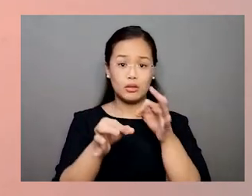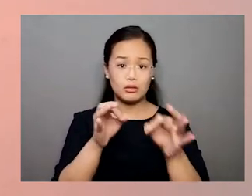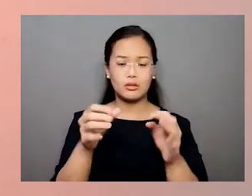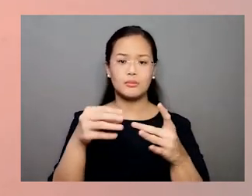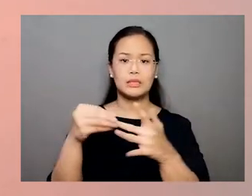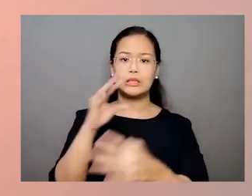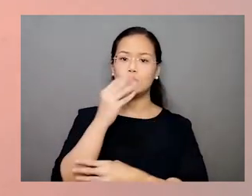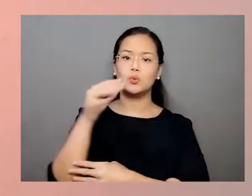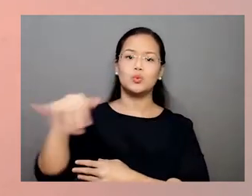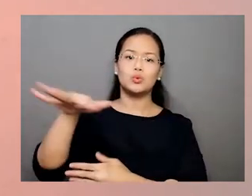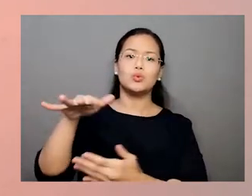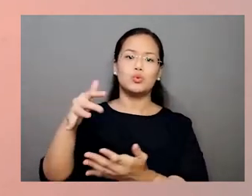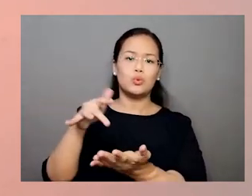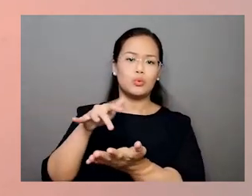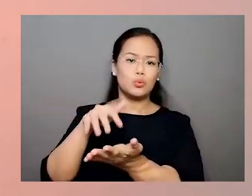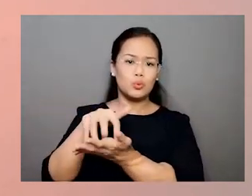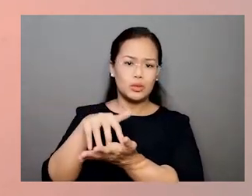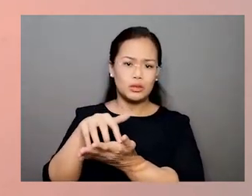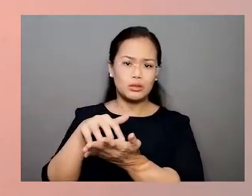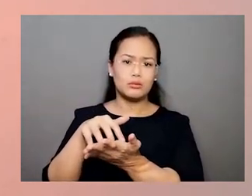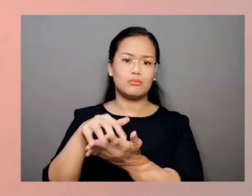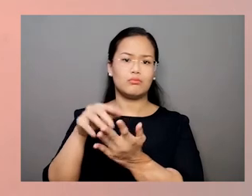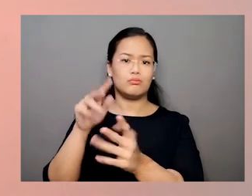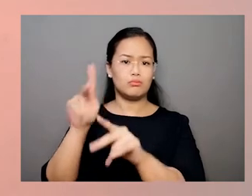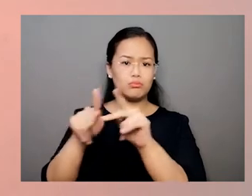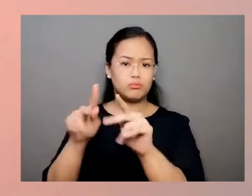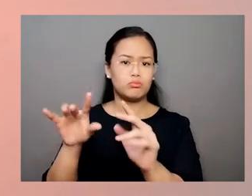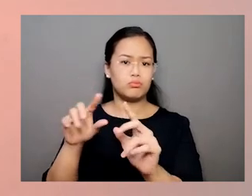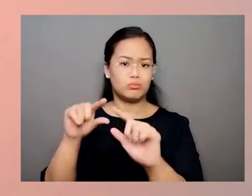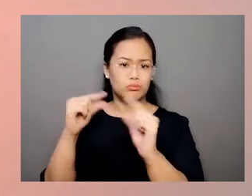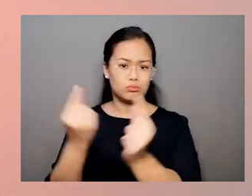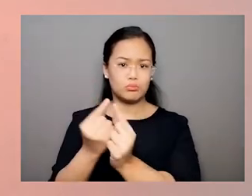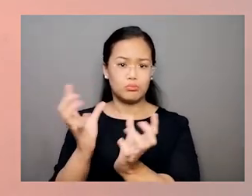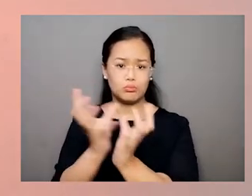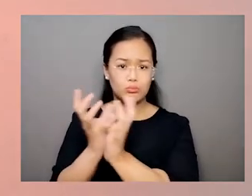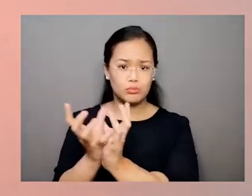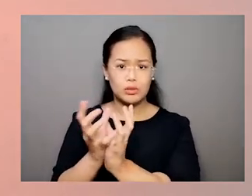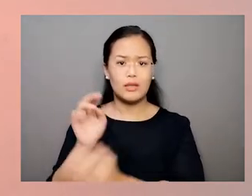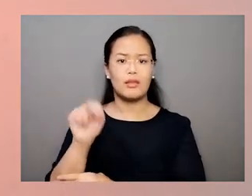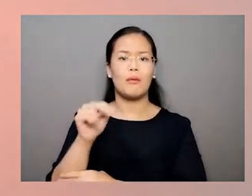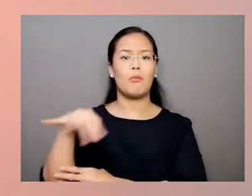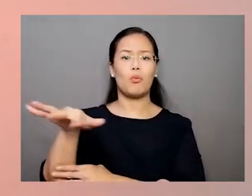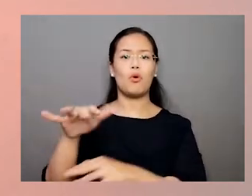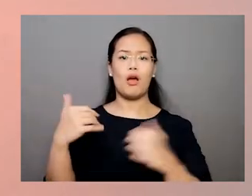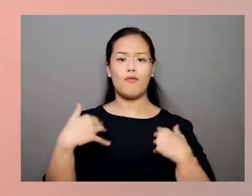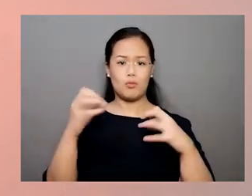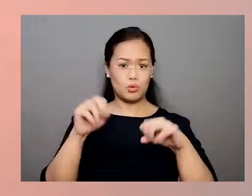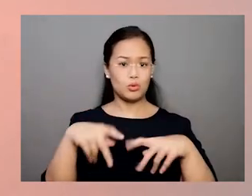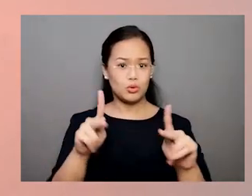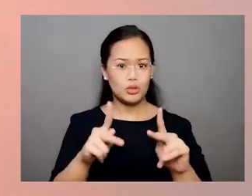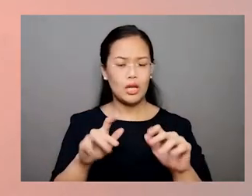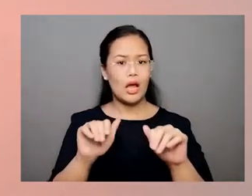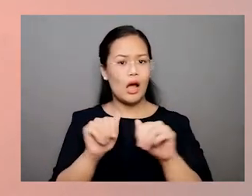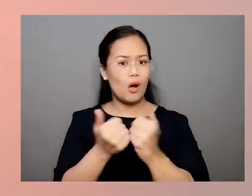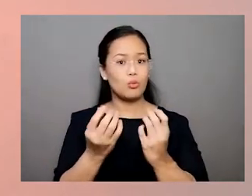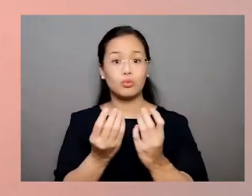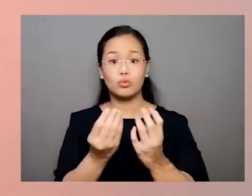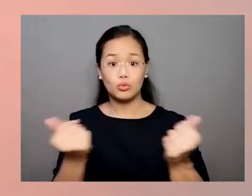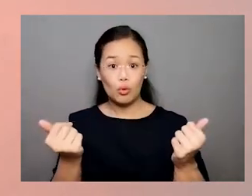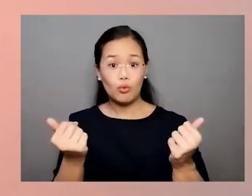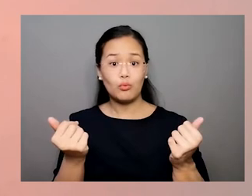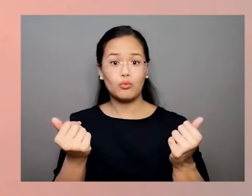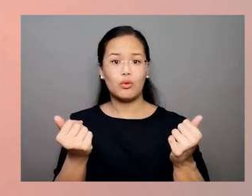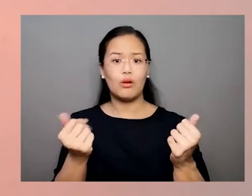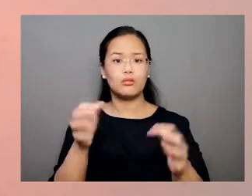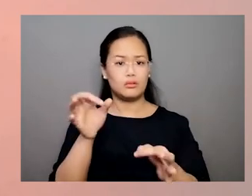marginalized, vulnerable groups and communities, must have the opportunity and the ability to take action and